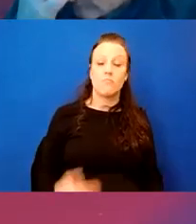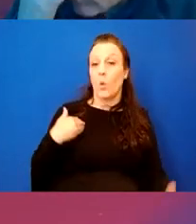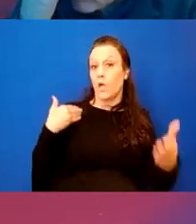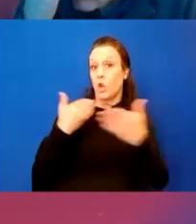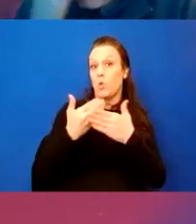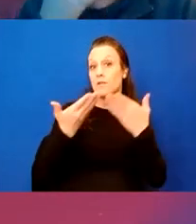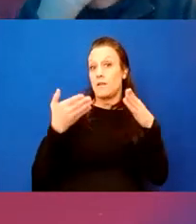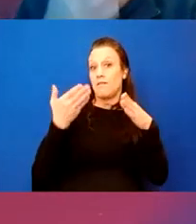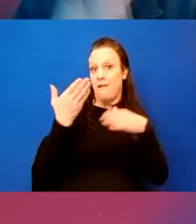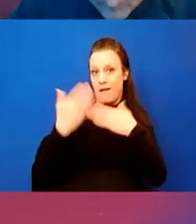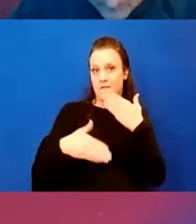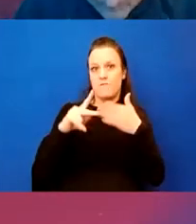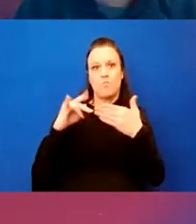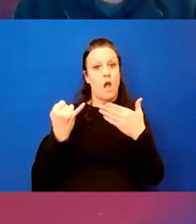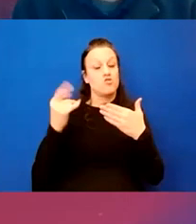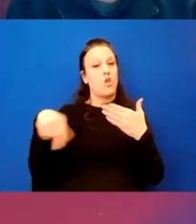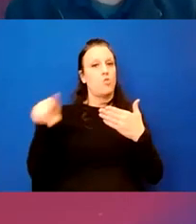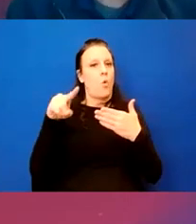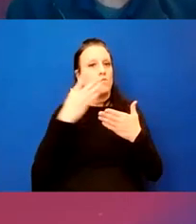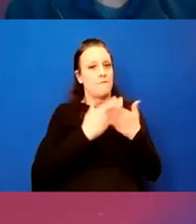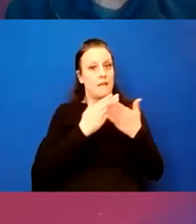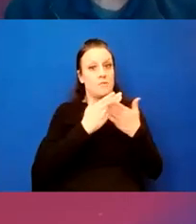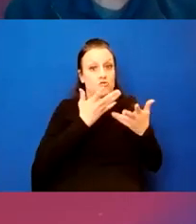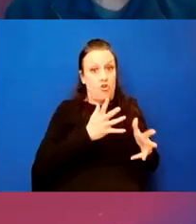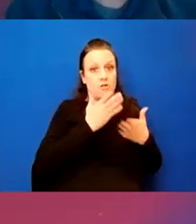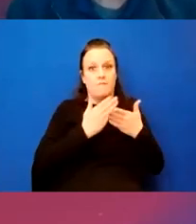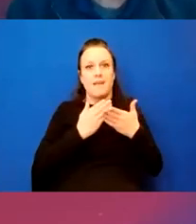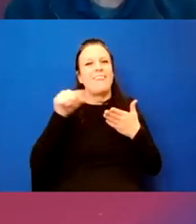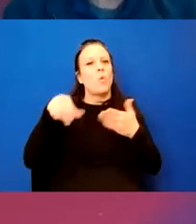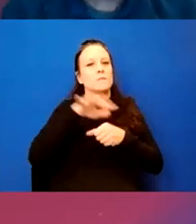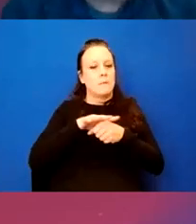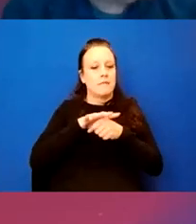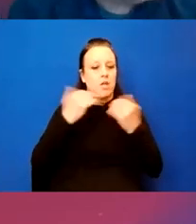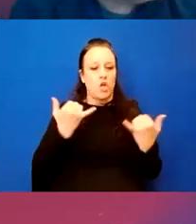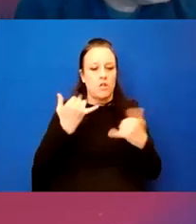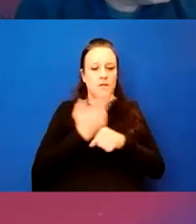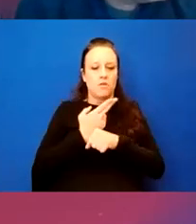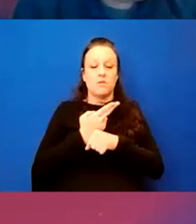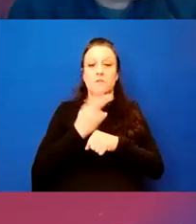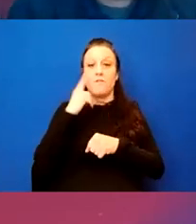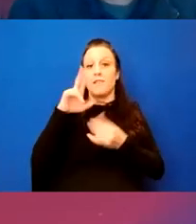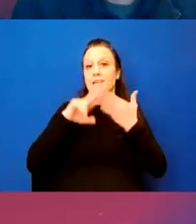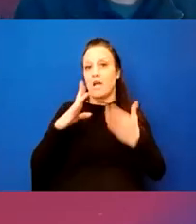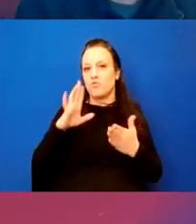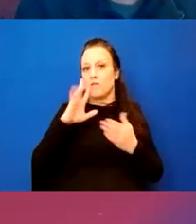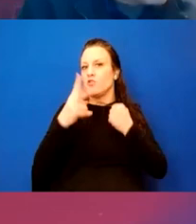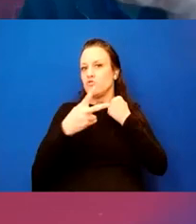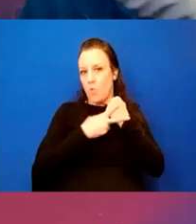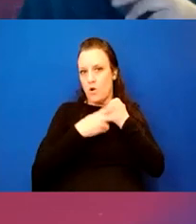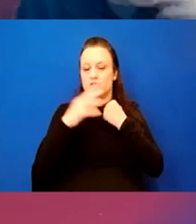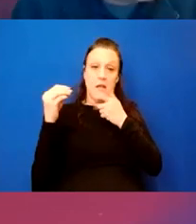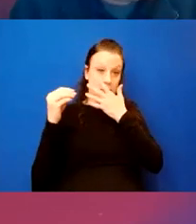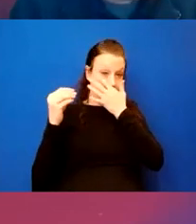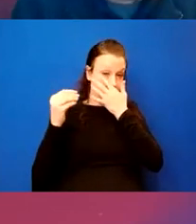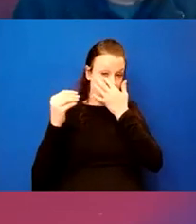project and those spaces that are currently being used right now, actually by the contractor for storage and, and, uh,